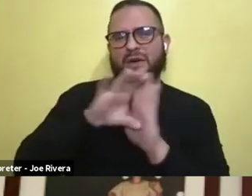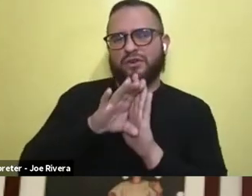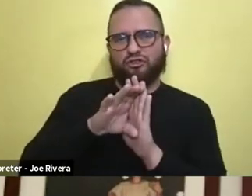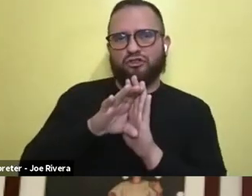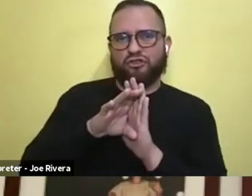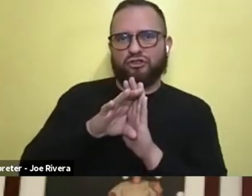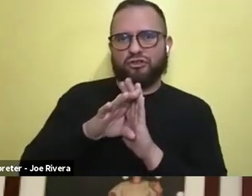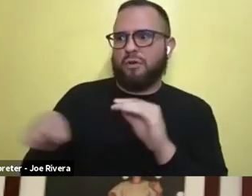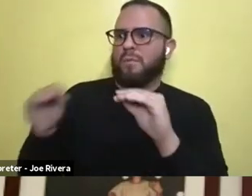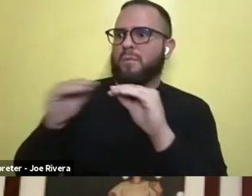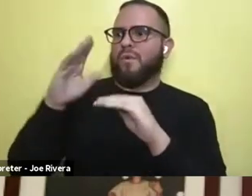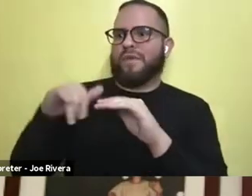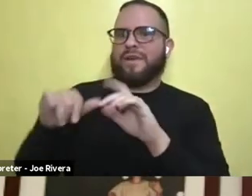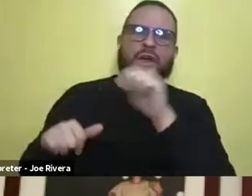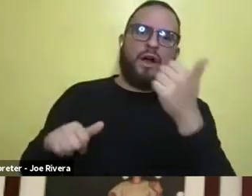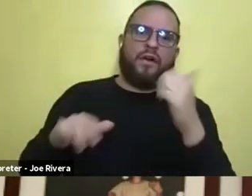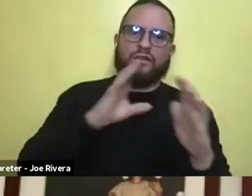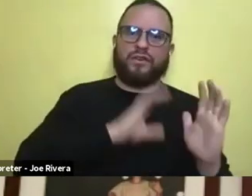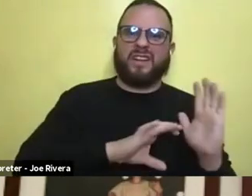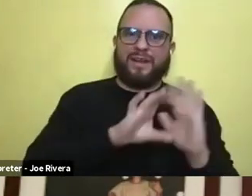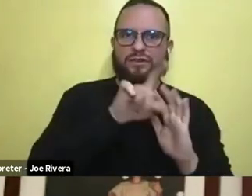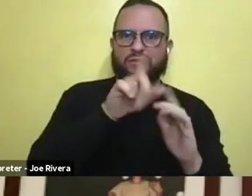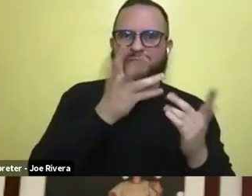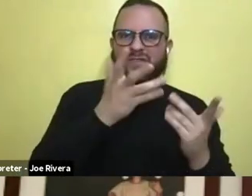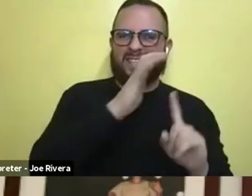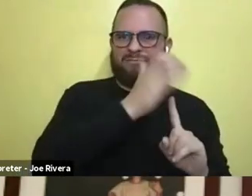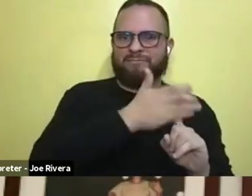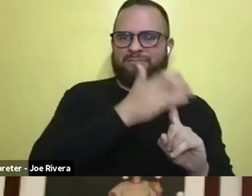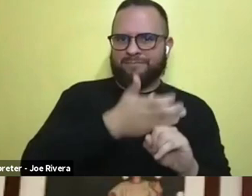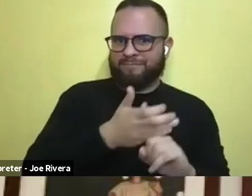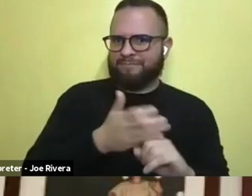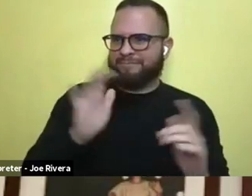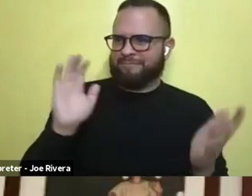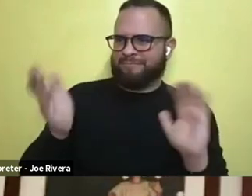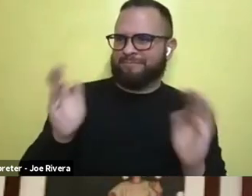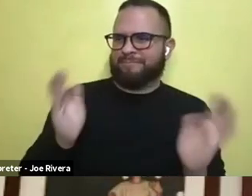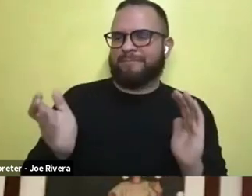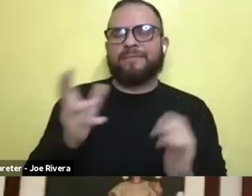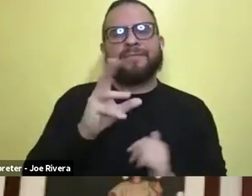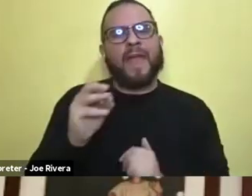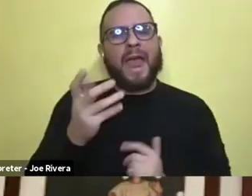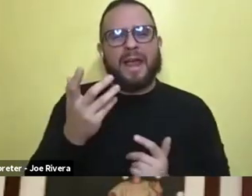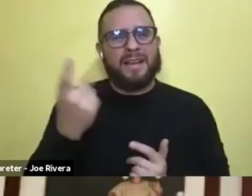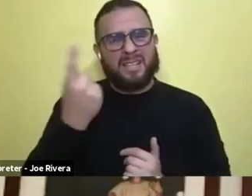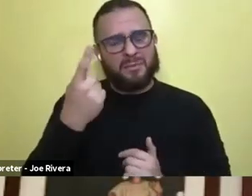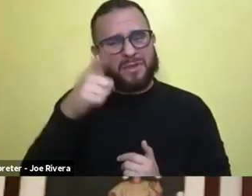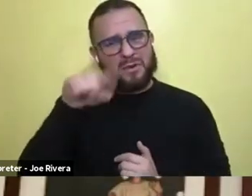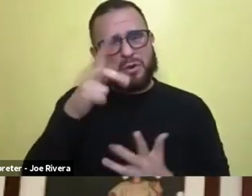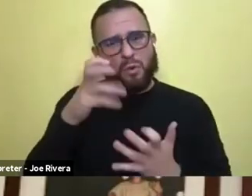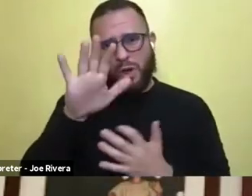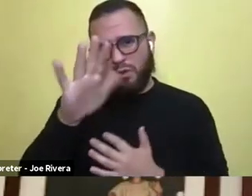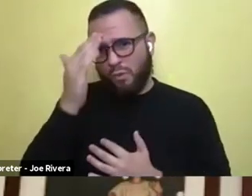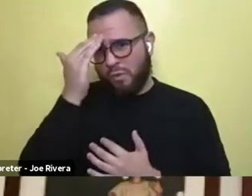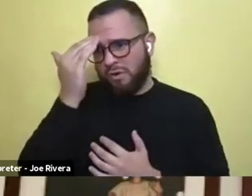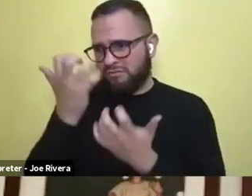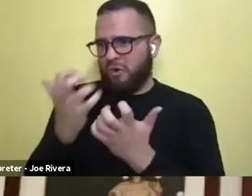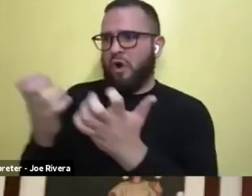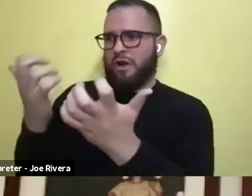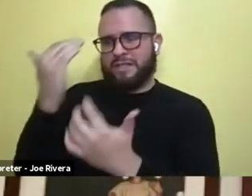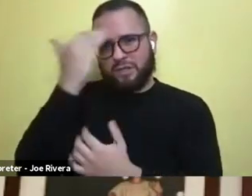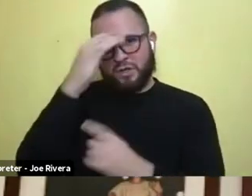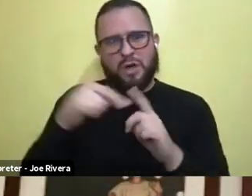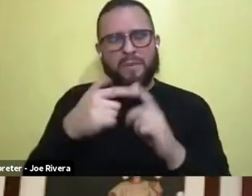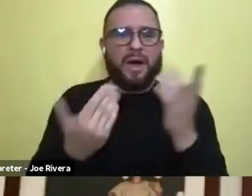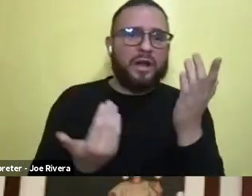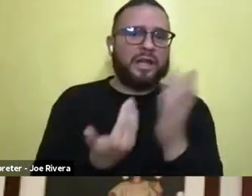characters you've played? Um, and is there anything you want our audience to know about any new kind of social, um, impact